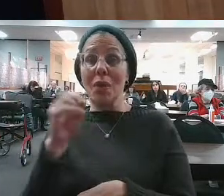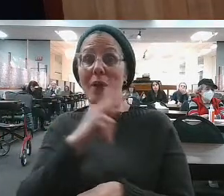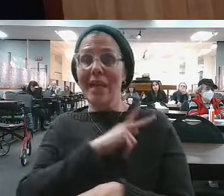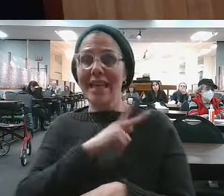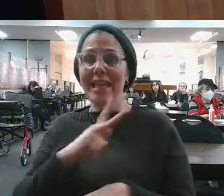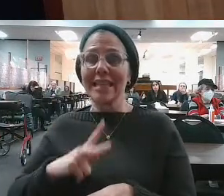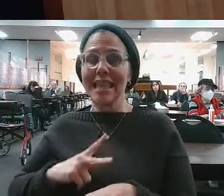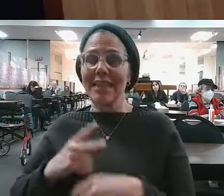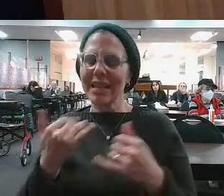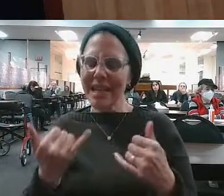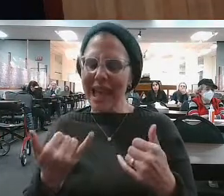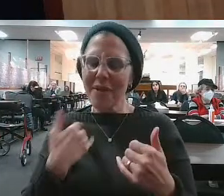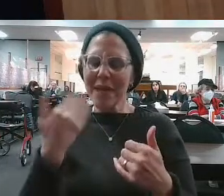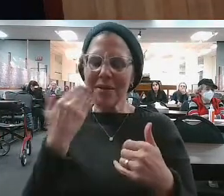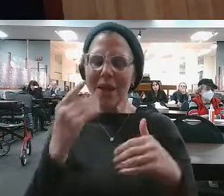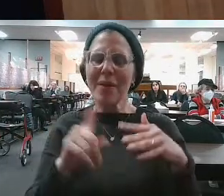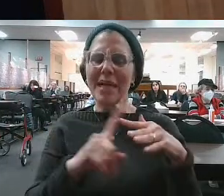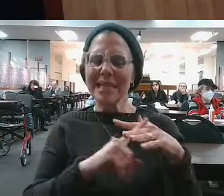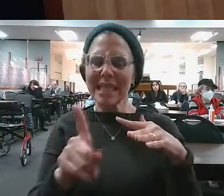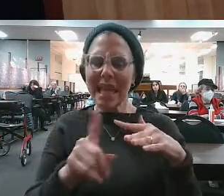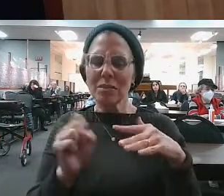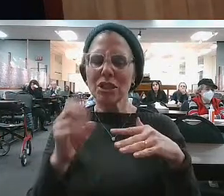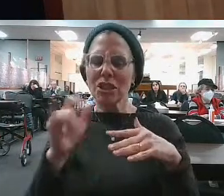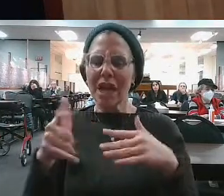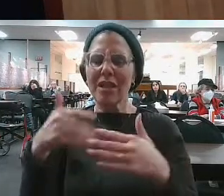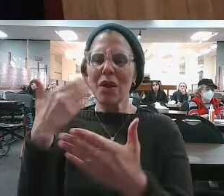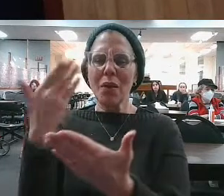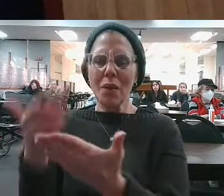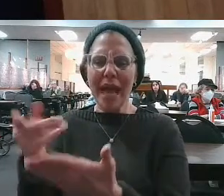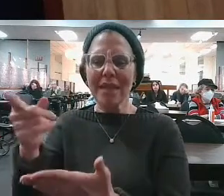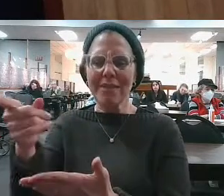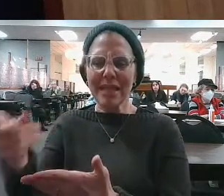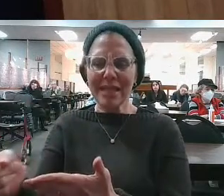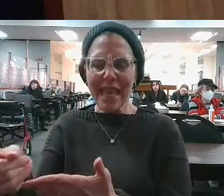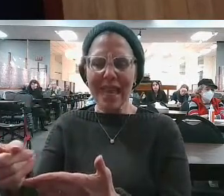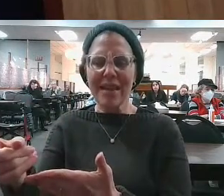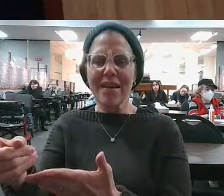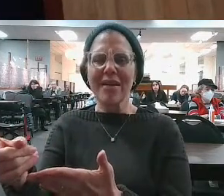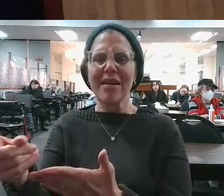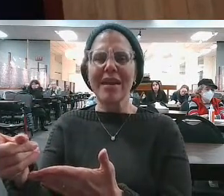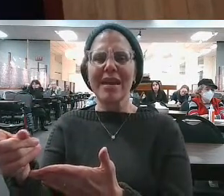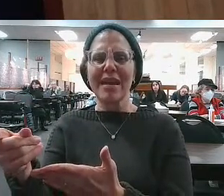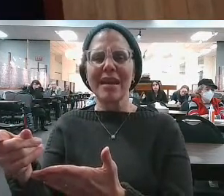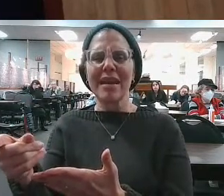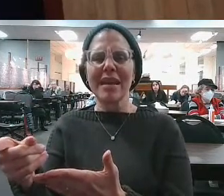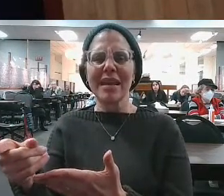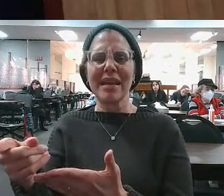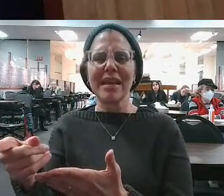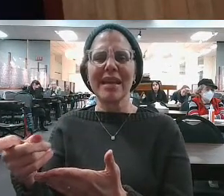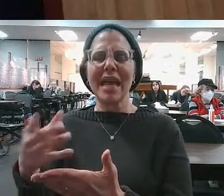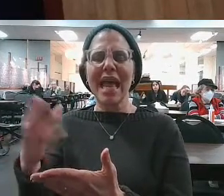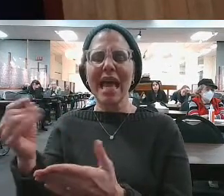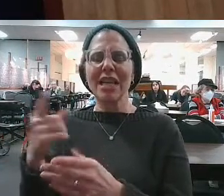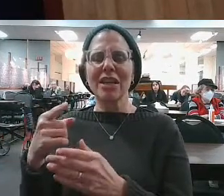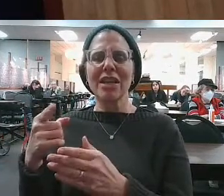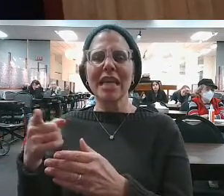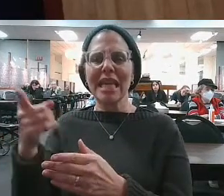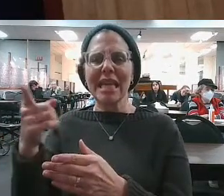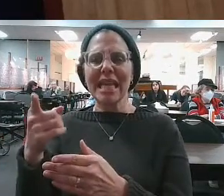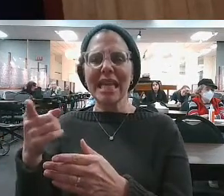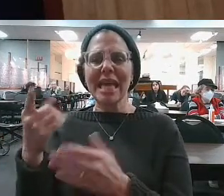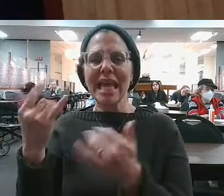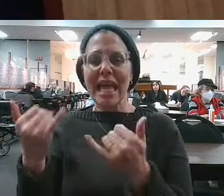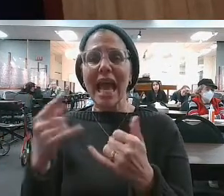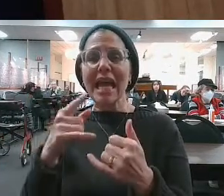this. So David is escaping shol. He goes to Achish. He goes to Achish, the brother of Goliath. And he shows